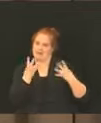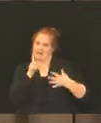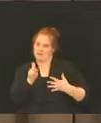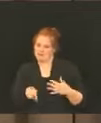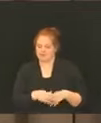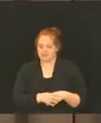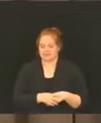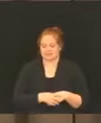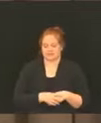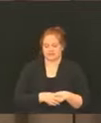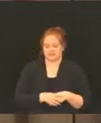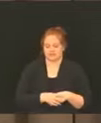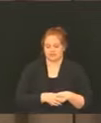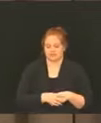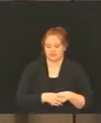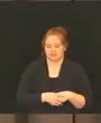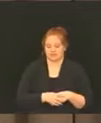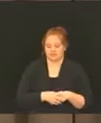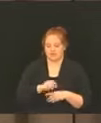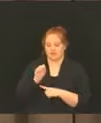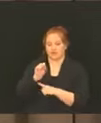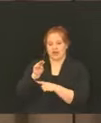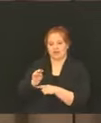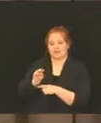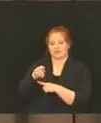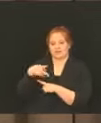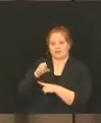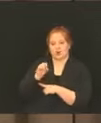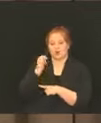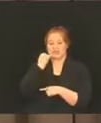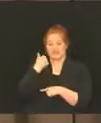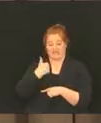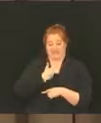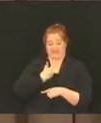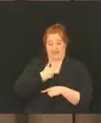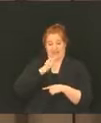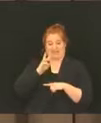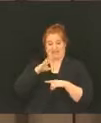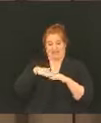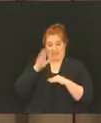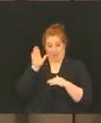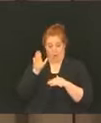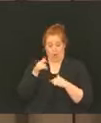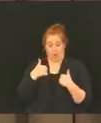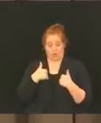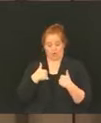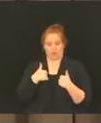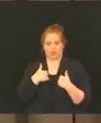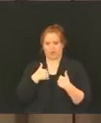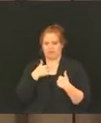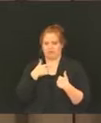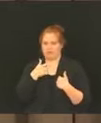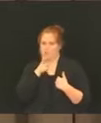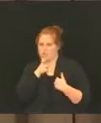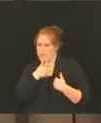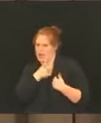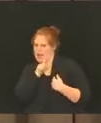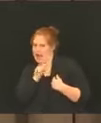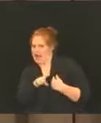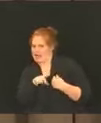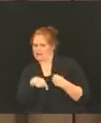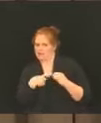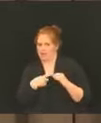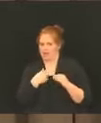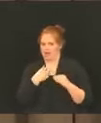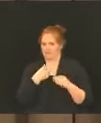So I'm asking for our readers of the Shawnee Mission Post. If I'm 65 or older, who should I go ask about getting vaccinated? Should I ask my